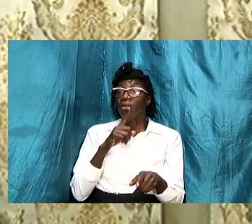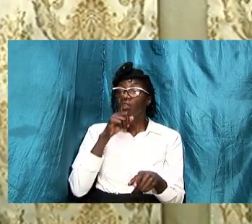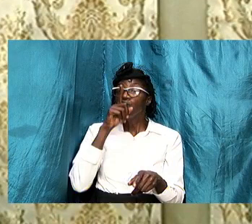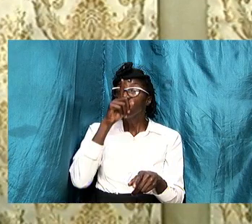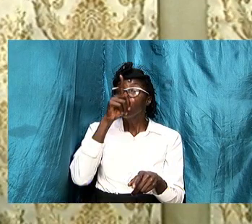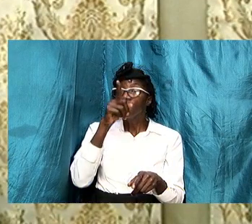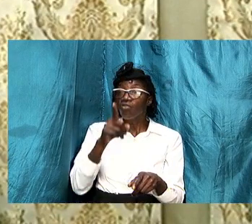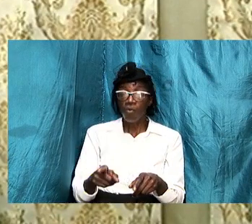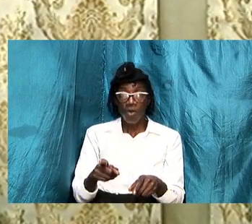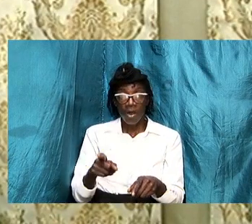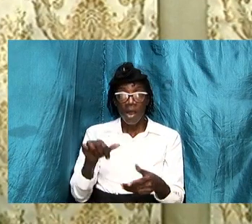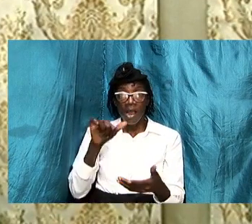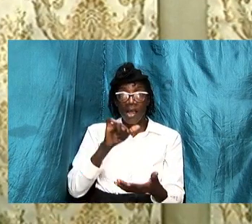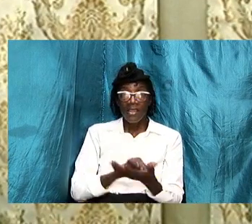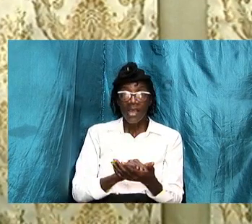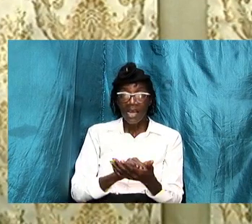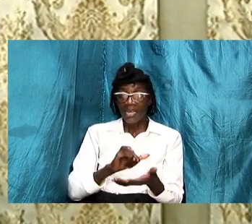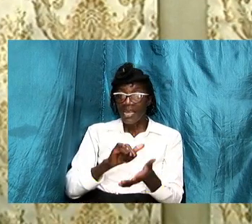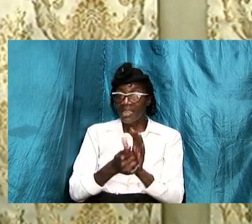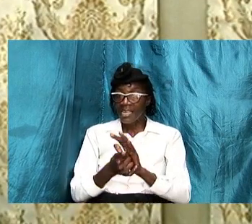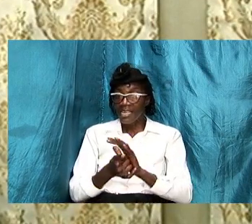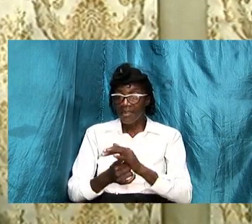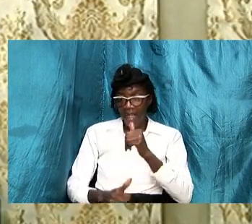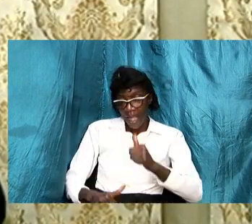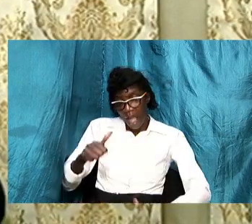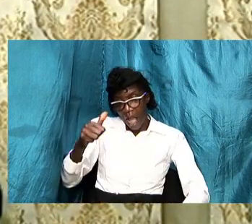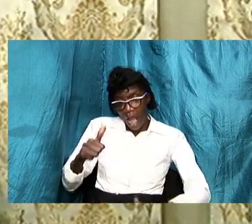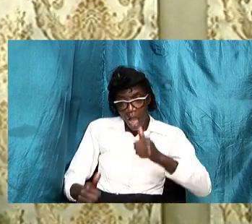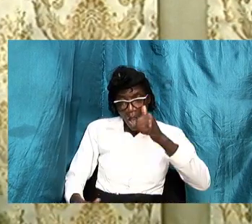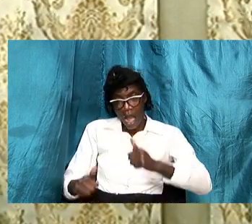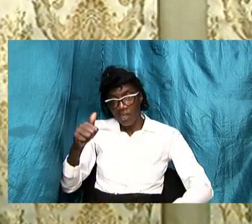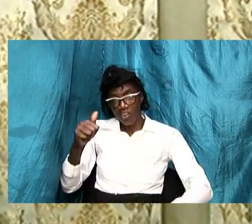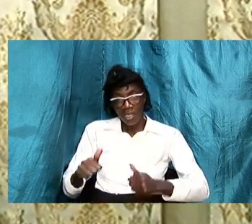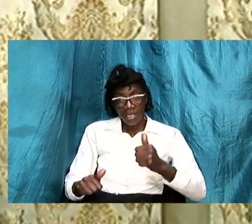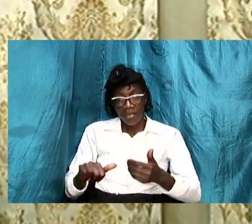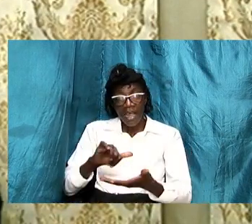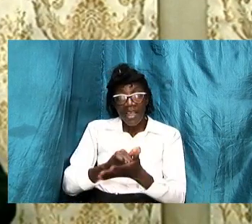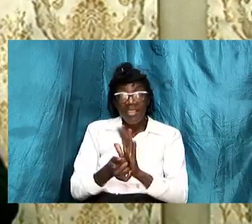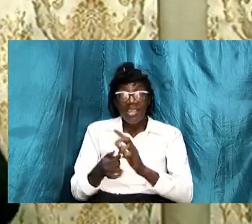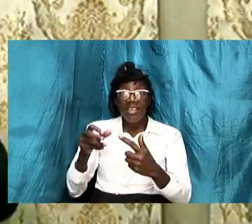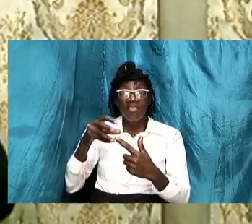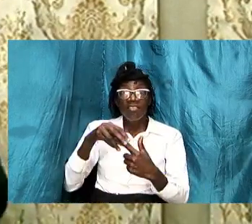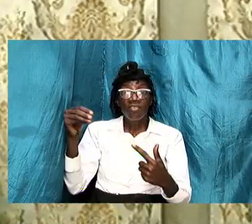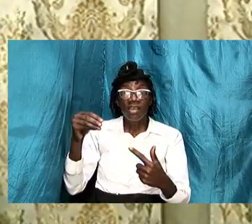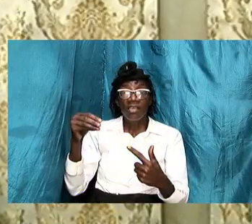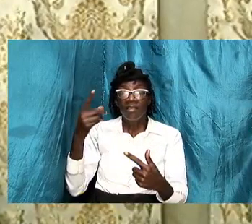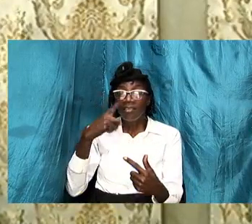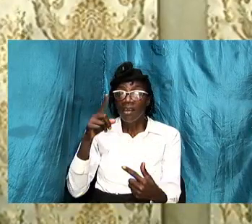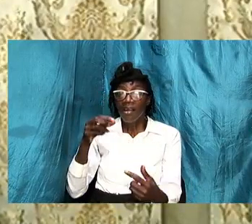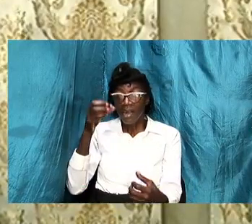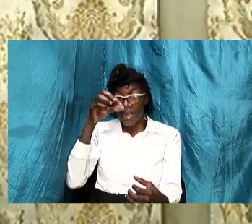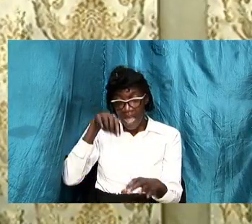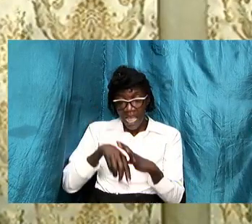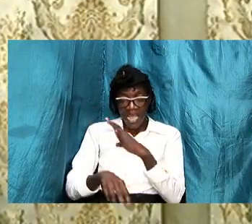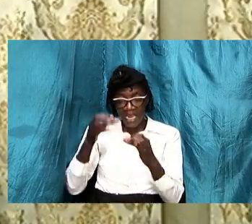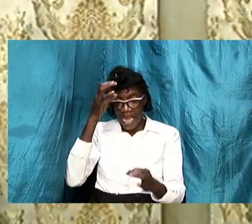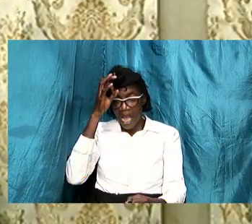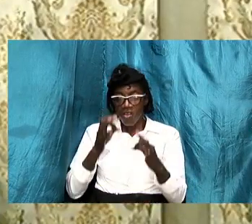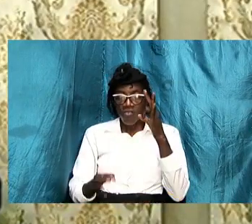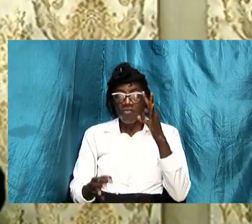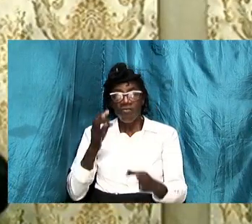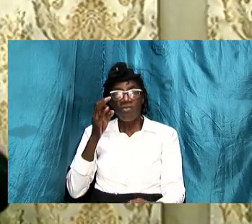ensure that these actions these decisions are in agreement with